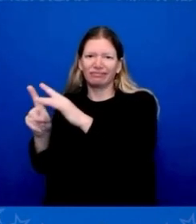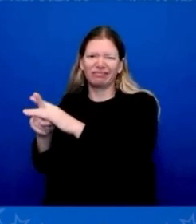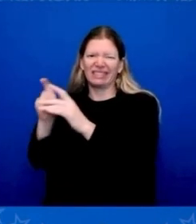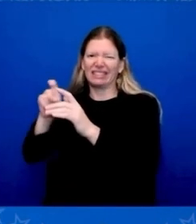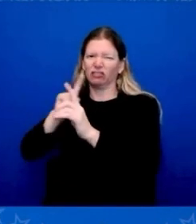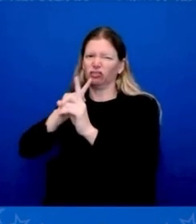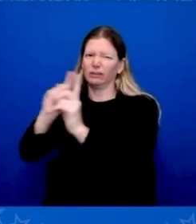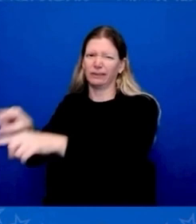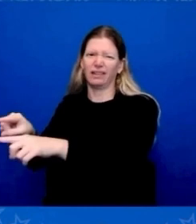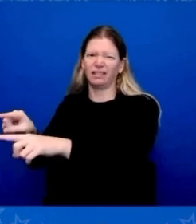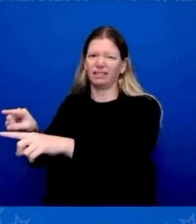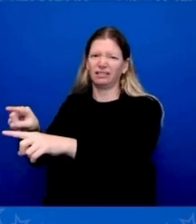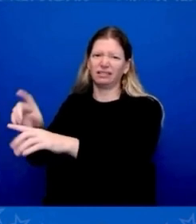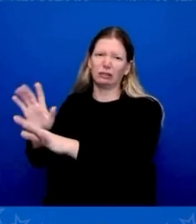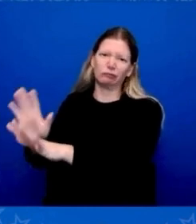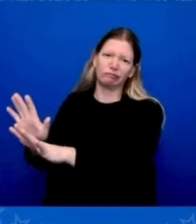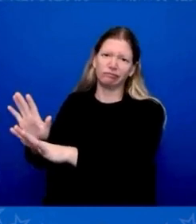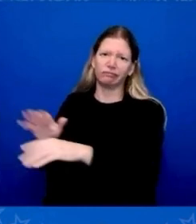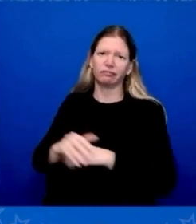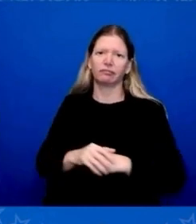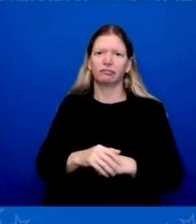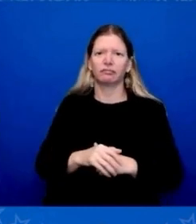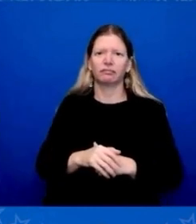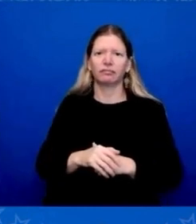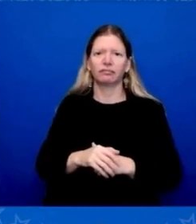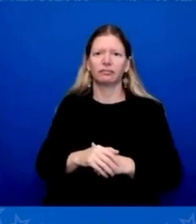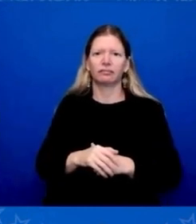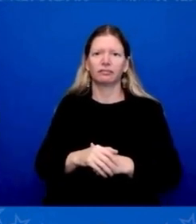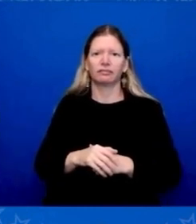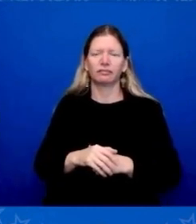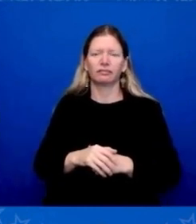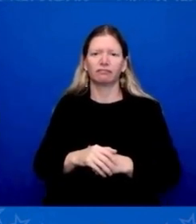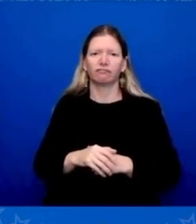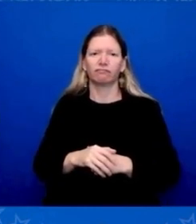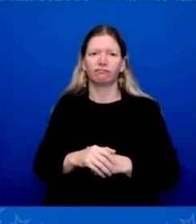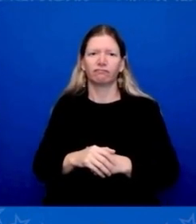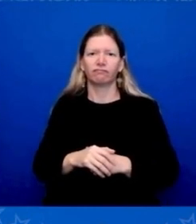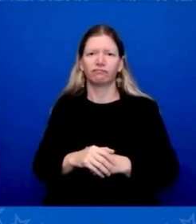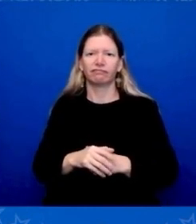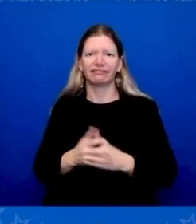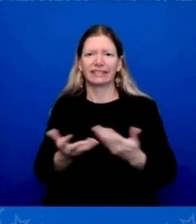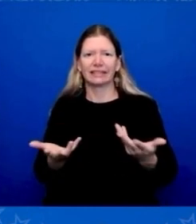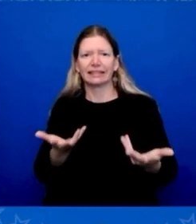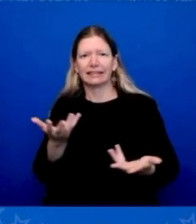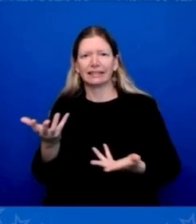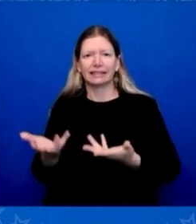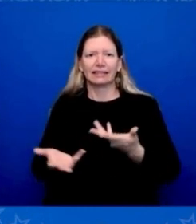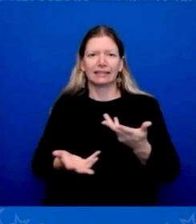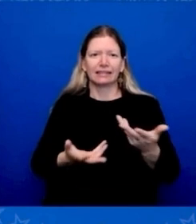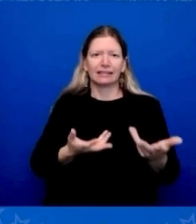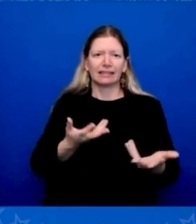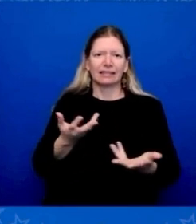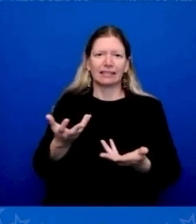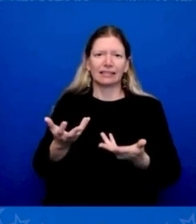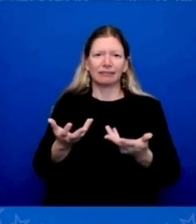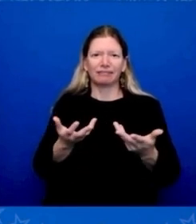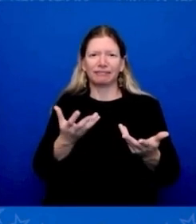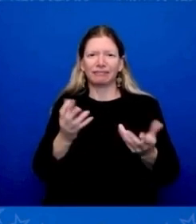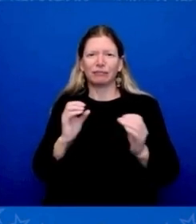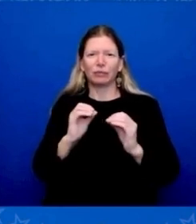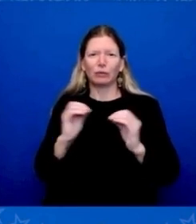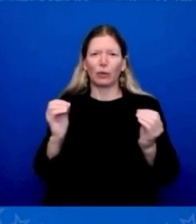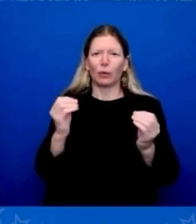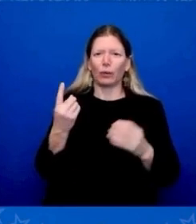nobody likes having celebrated international